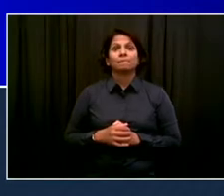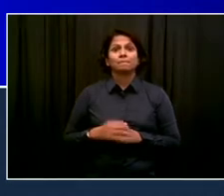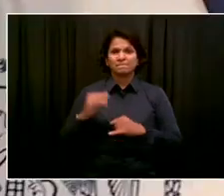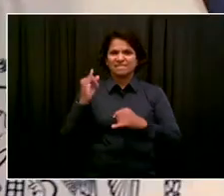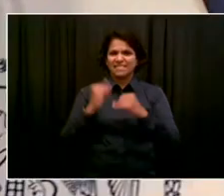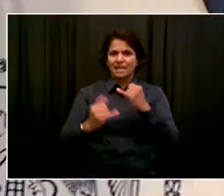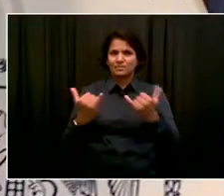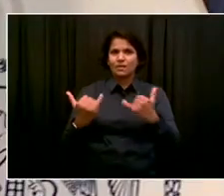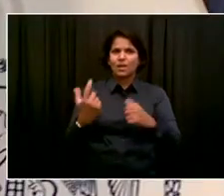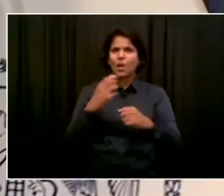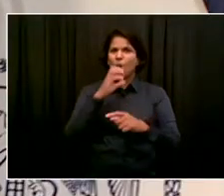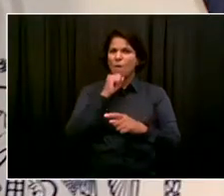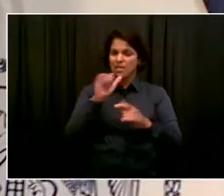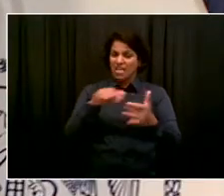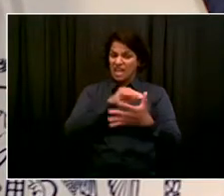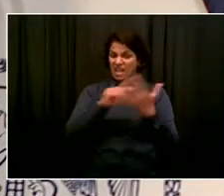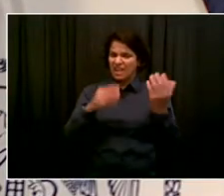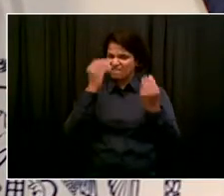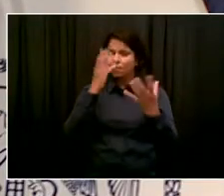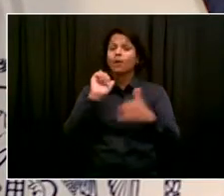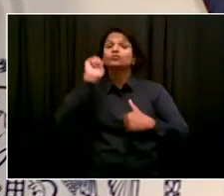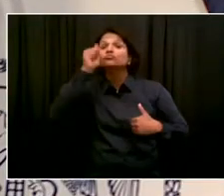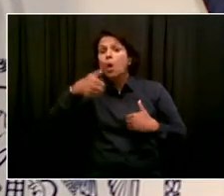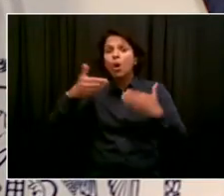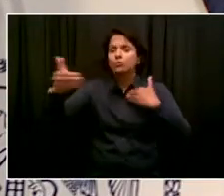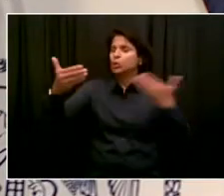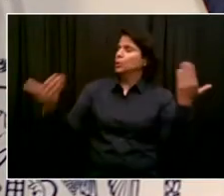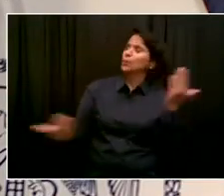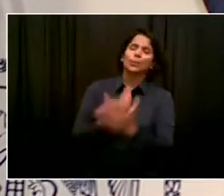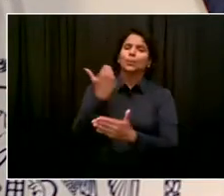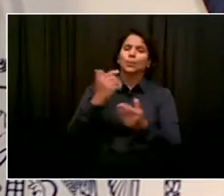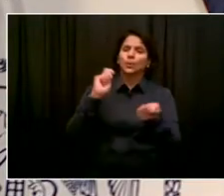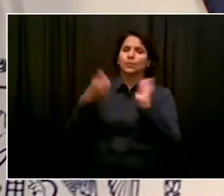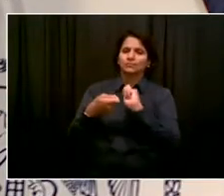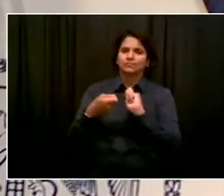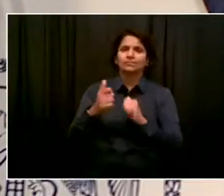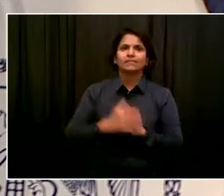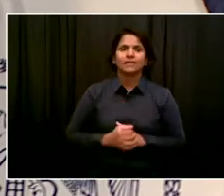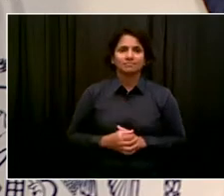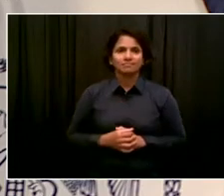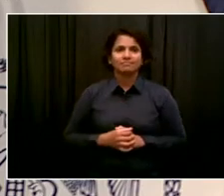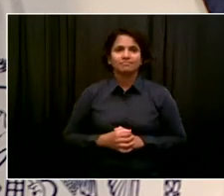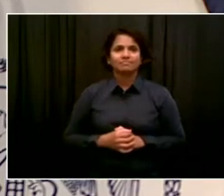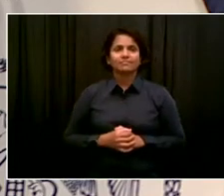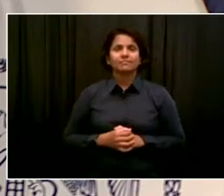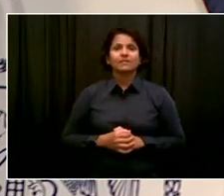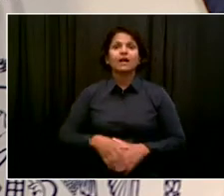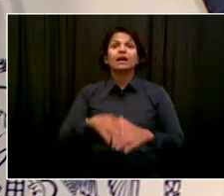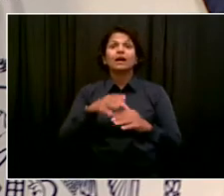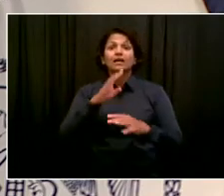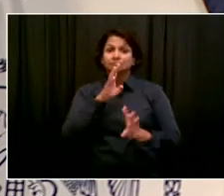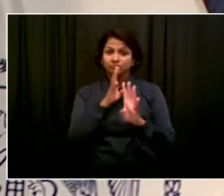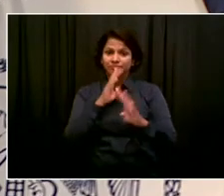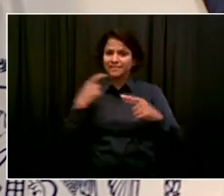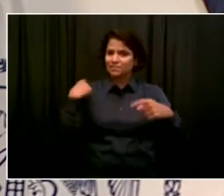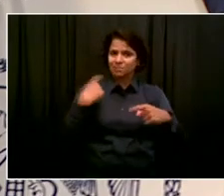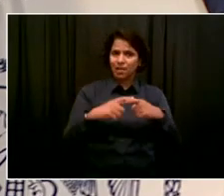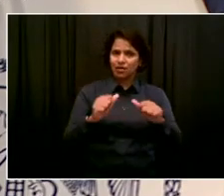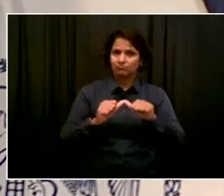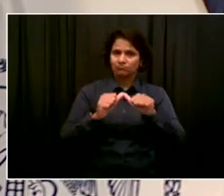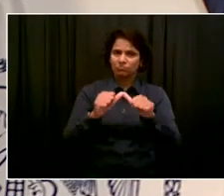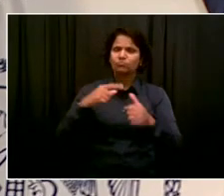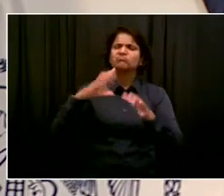Spanish, and I'll go back on vaccination and masks and how important it is to address this